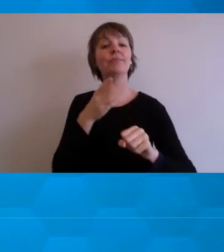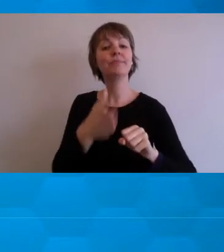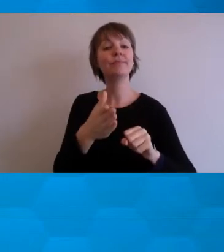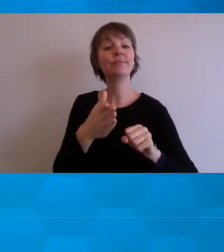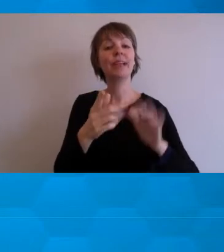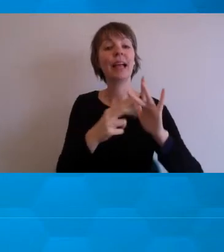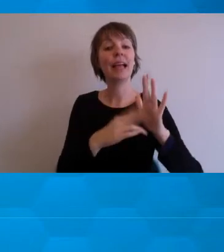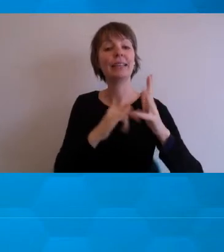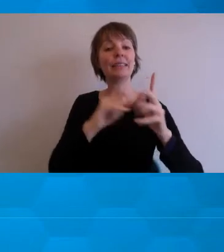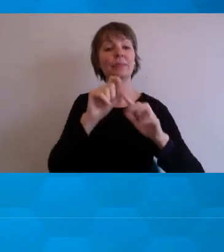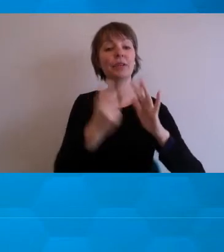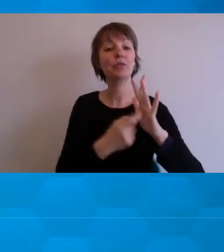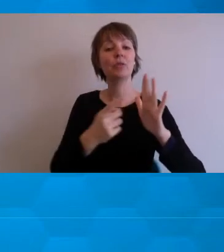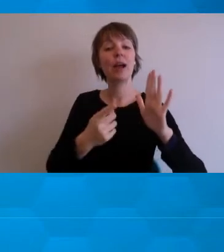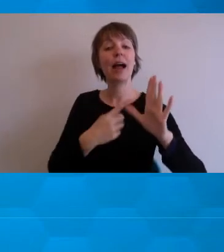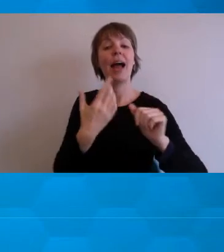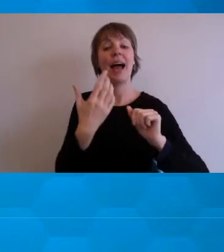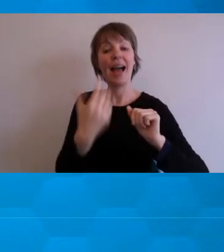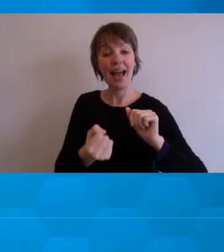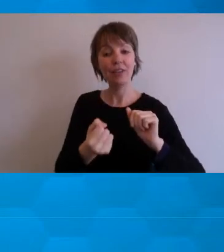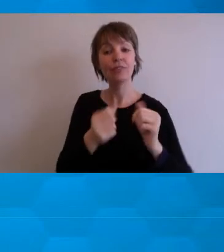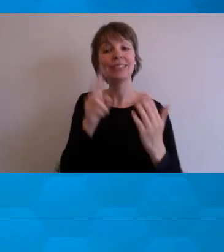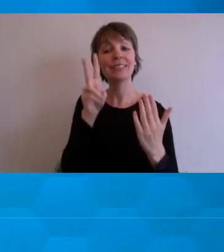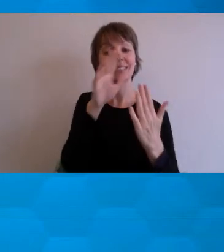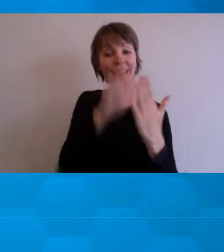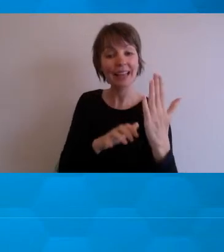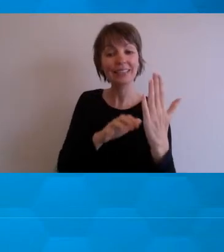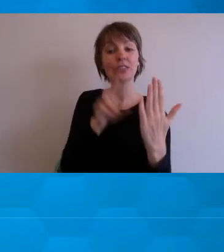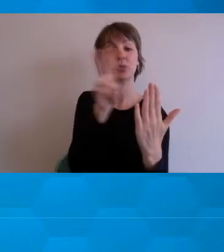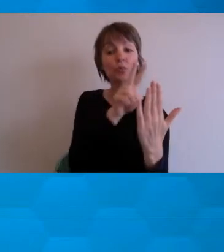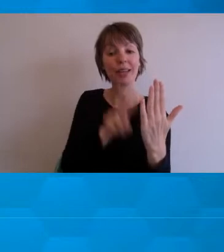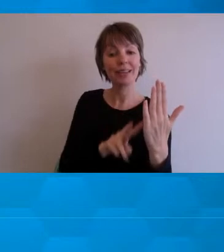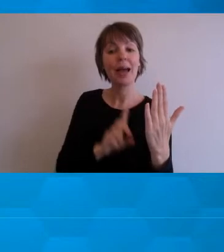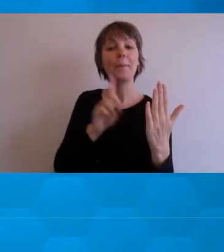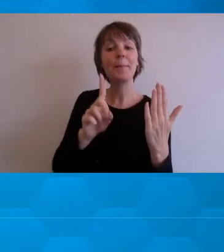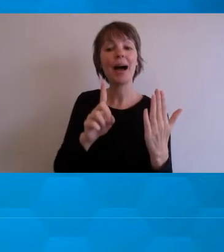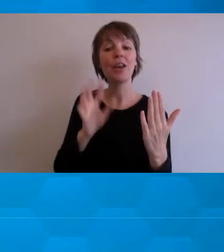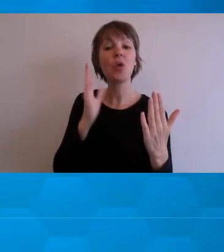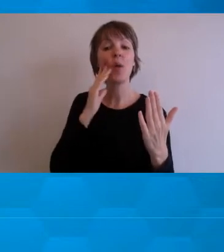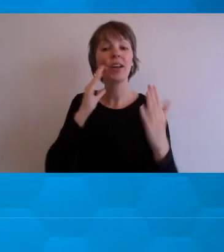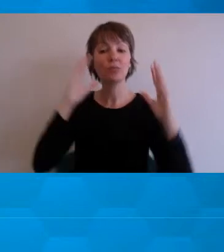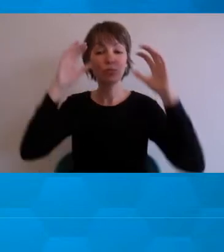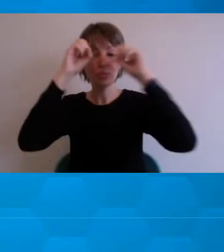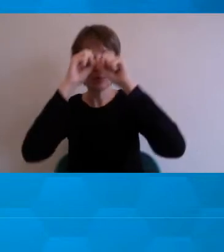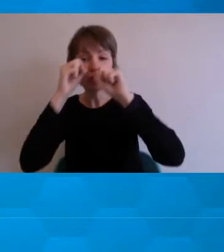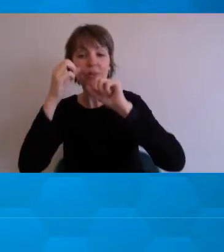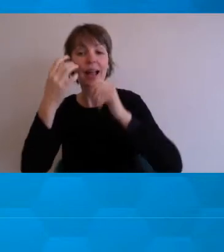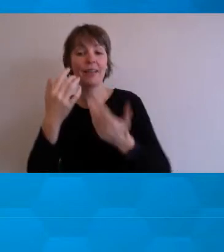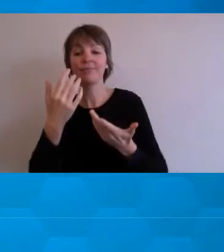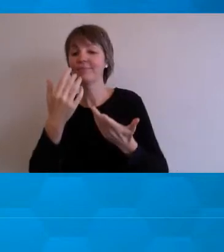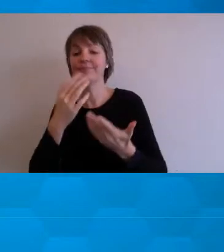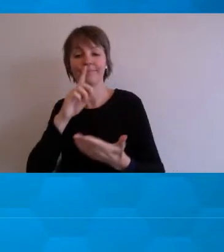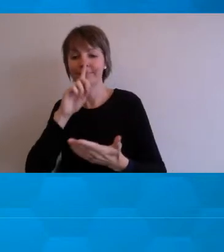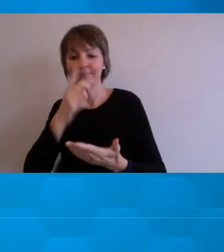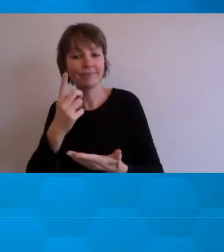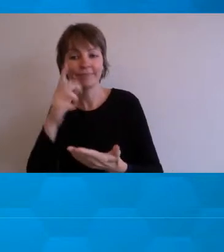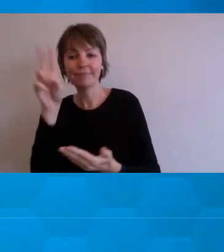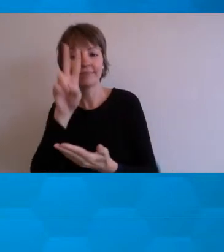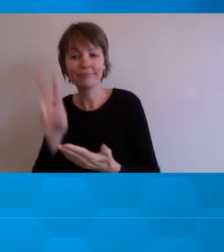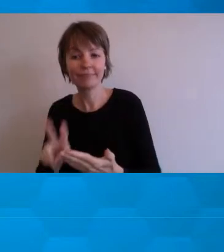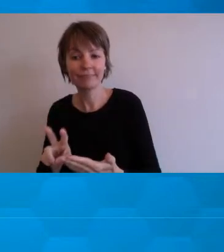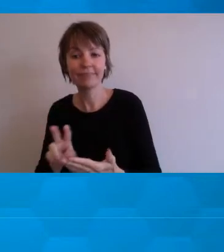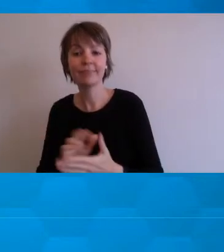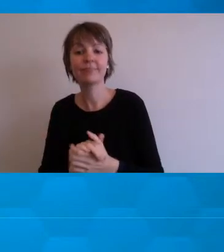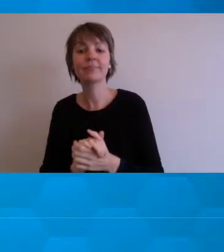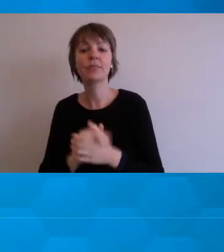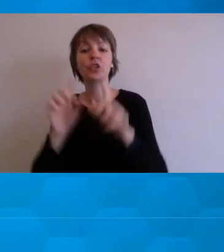if you have a vision impairment. Instead, you'd need a screen reader and there are at least six of those on the market. Therefore, the best